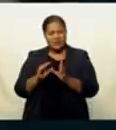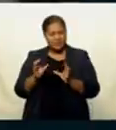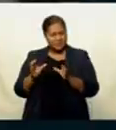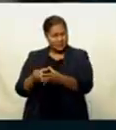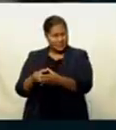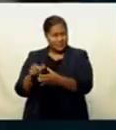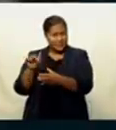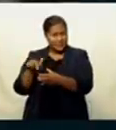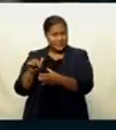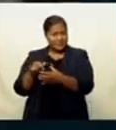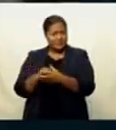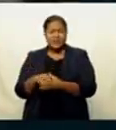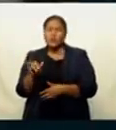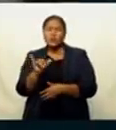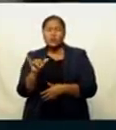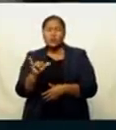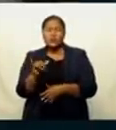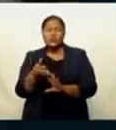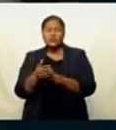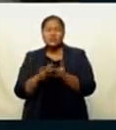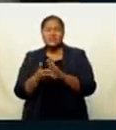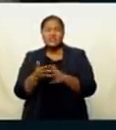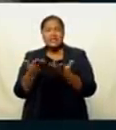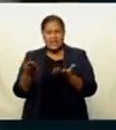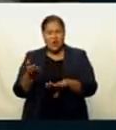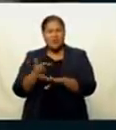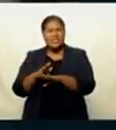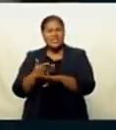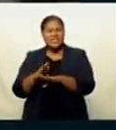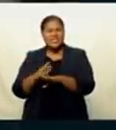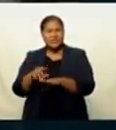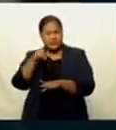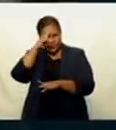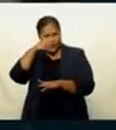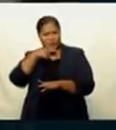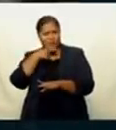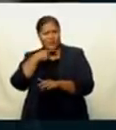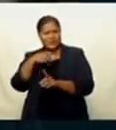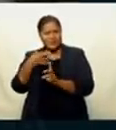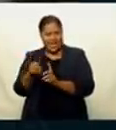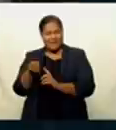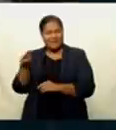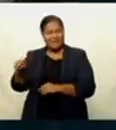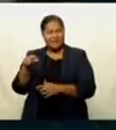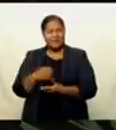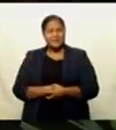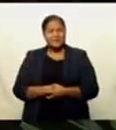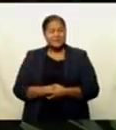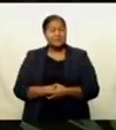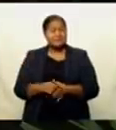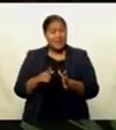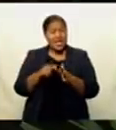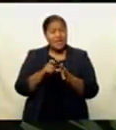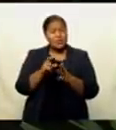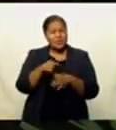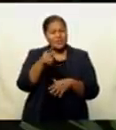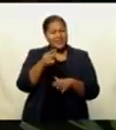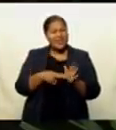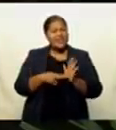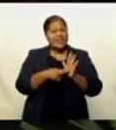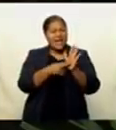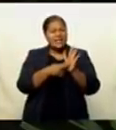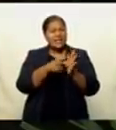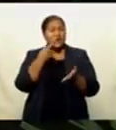rather, which communities and clusters are these new cases linked to? Edwin, the Navy cluster has recorded